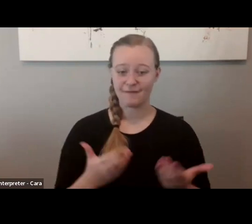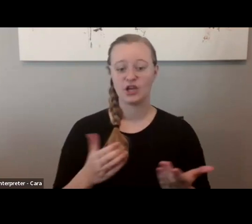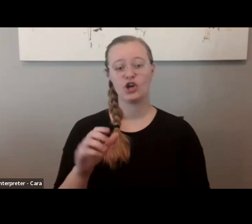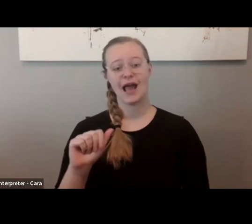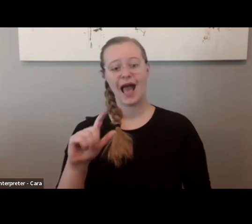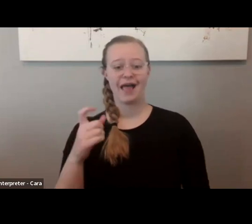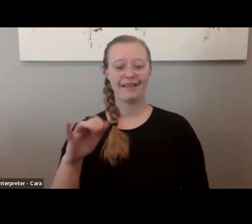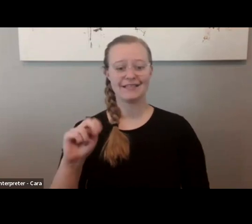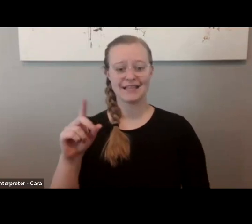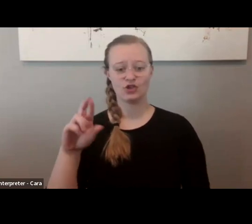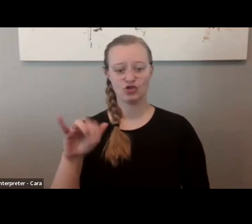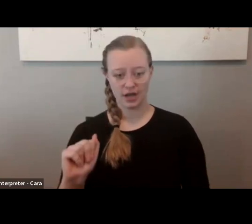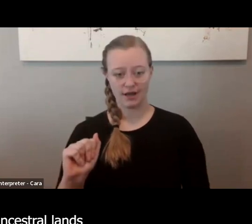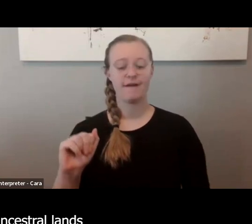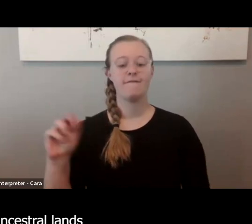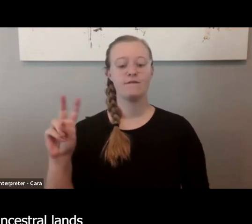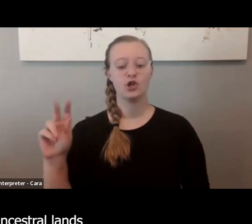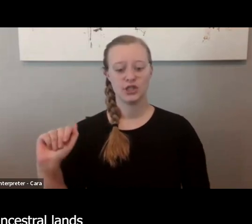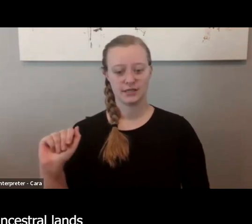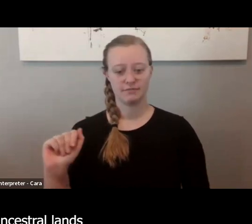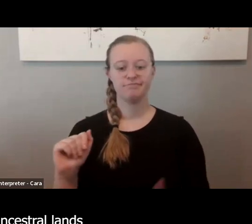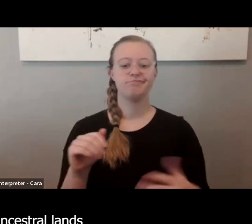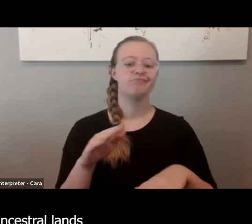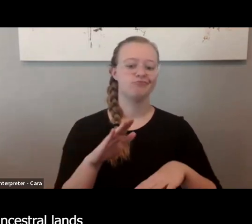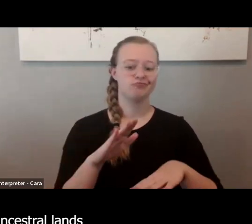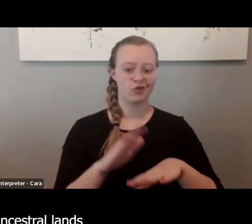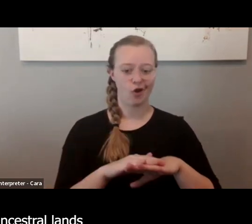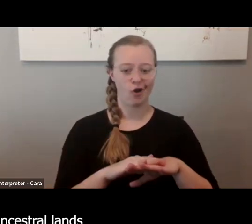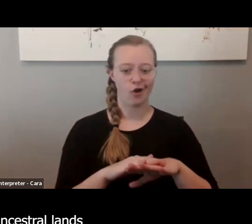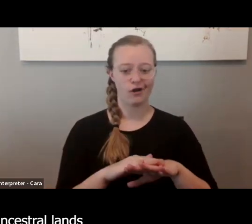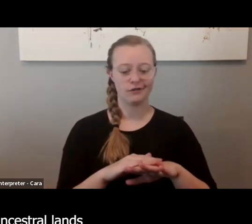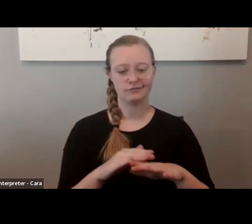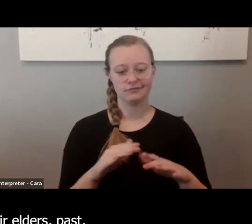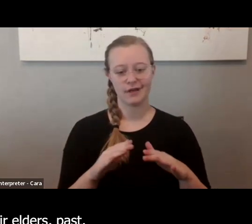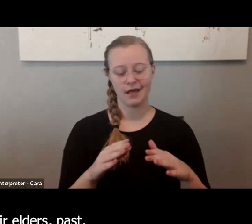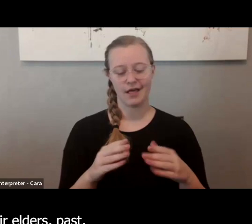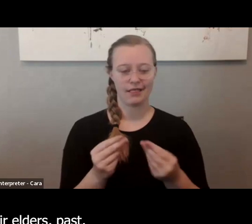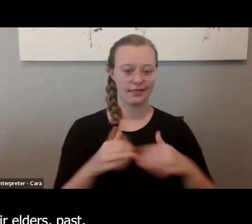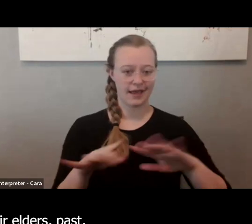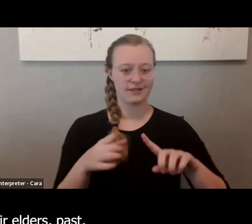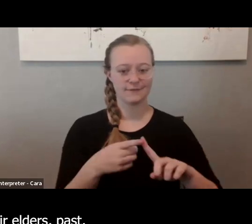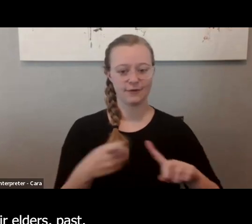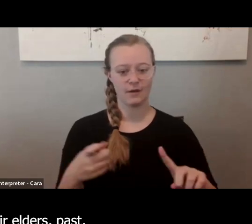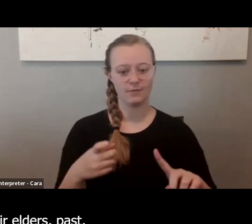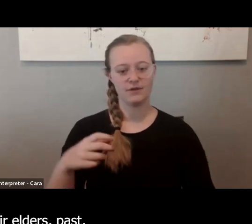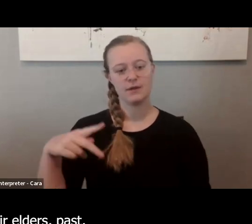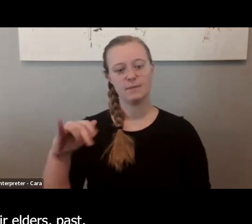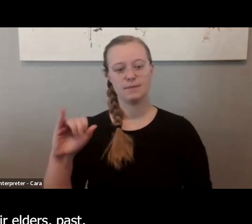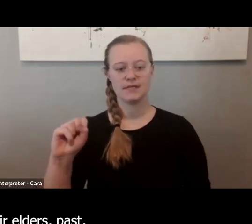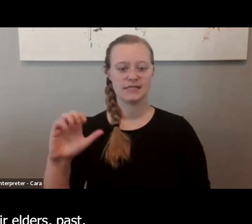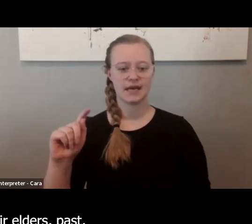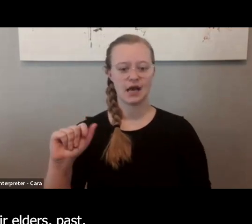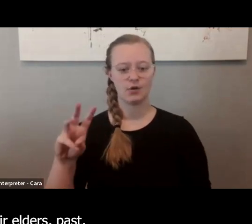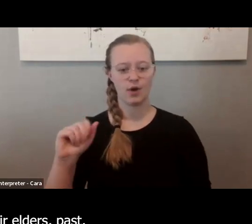with respect to their elders, past,